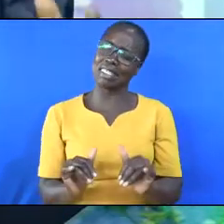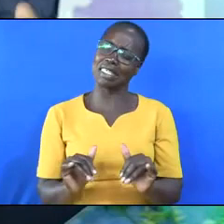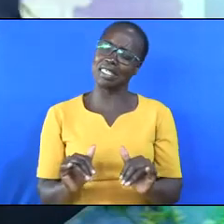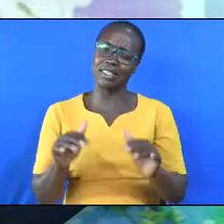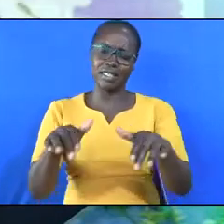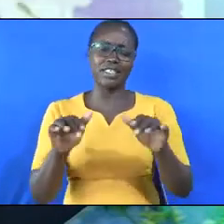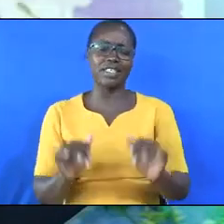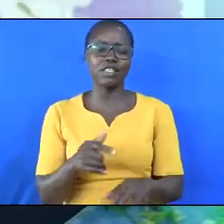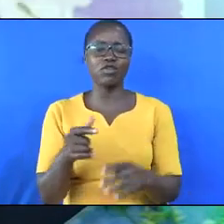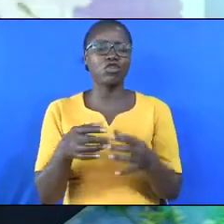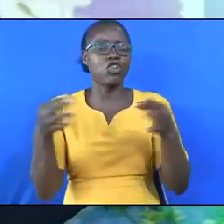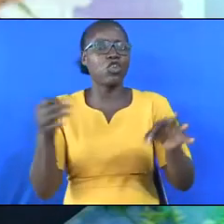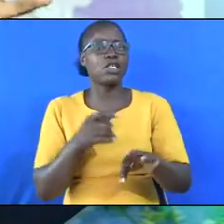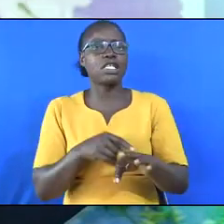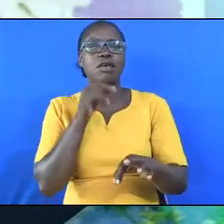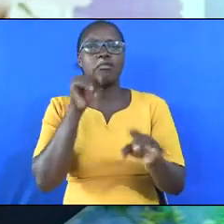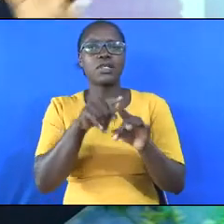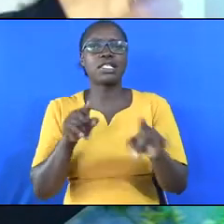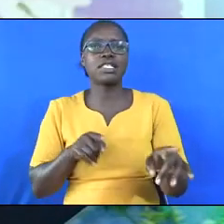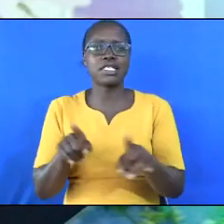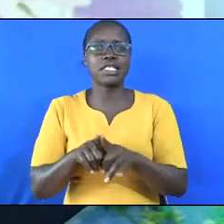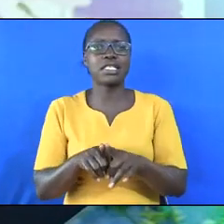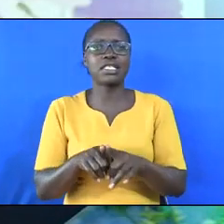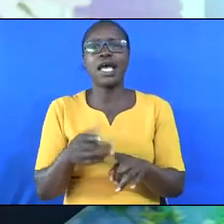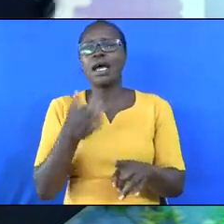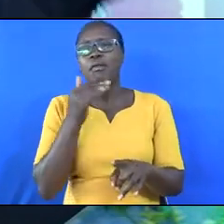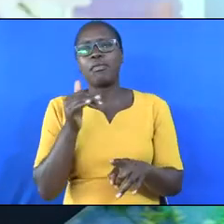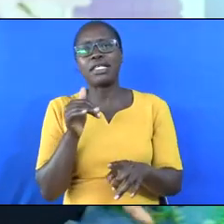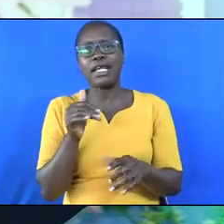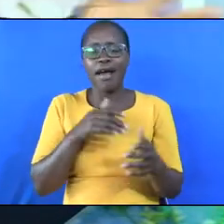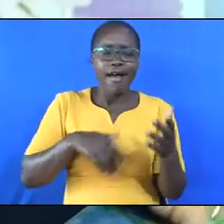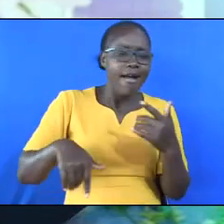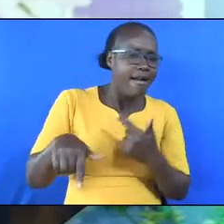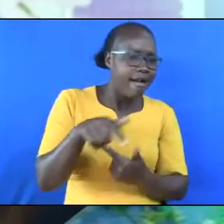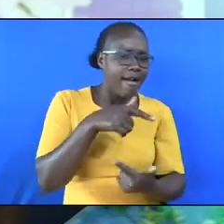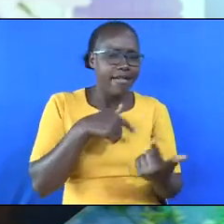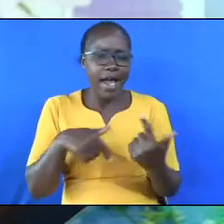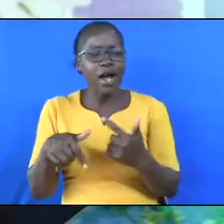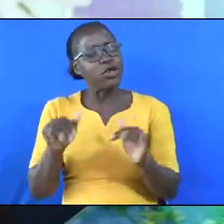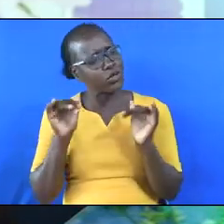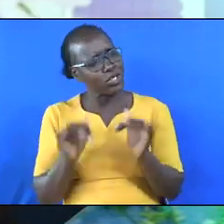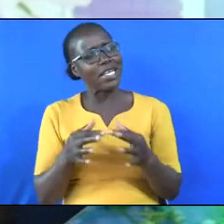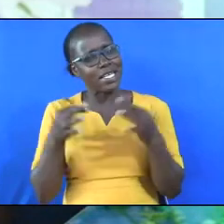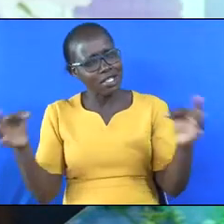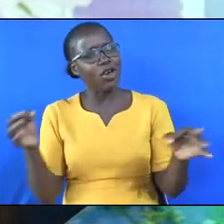brothers and sisters, let me suggest that we better try to hang around here for as long as possible.